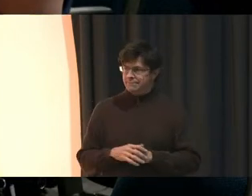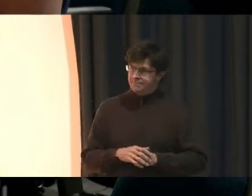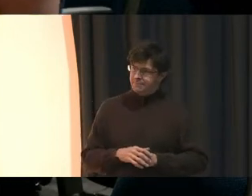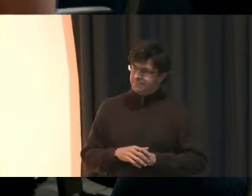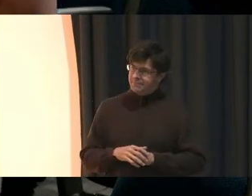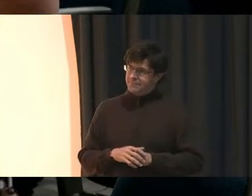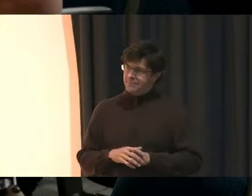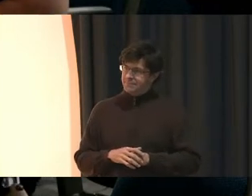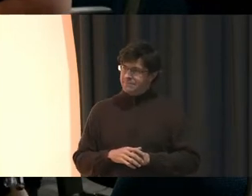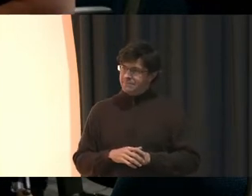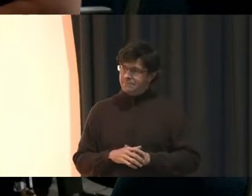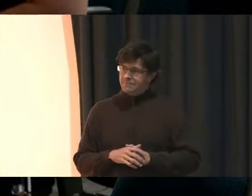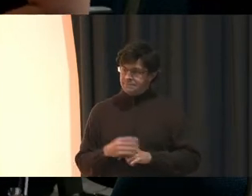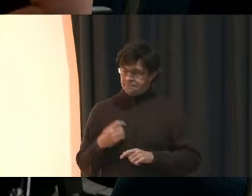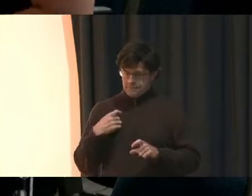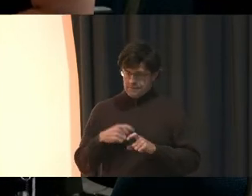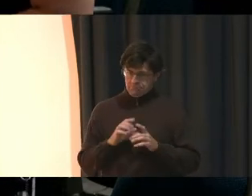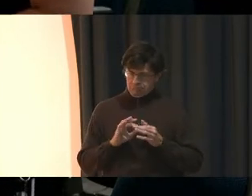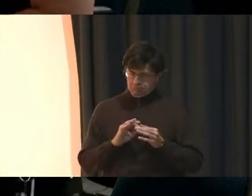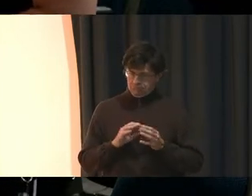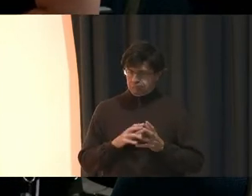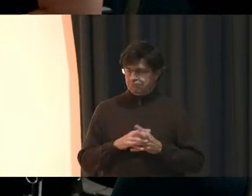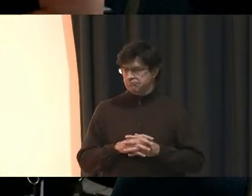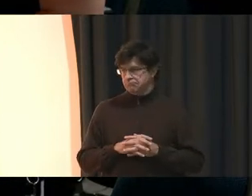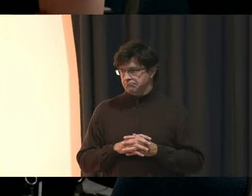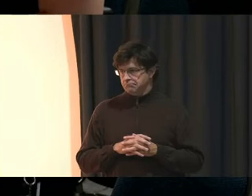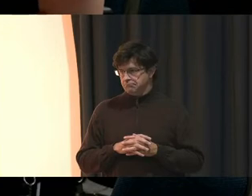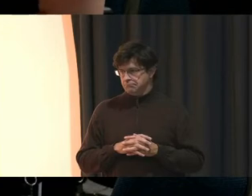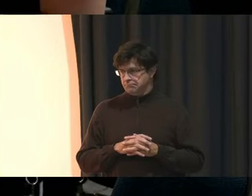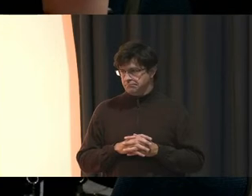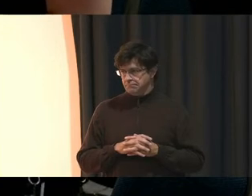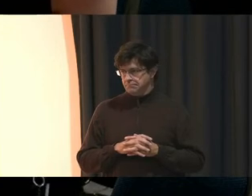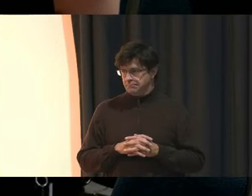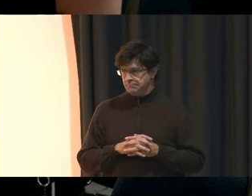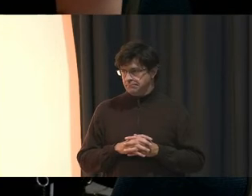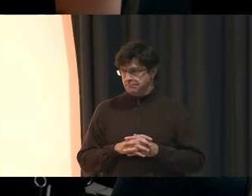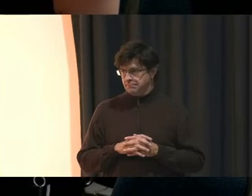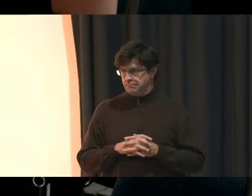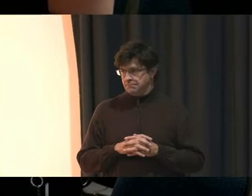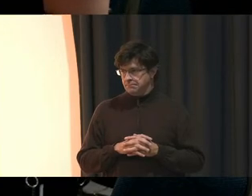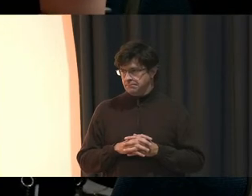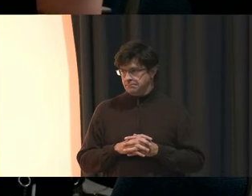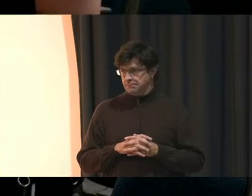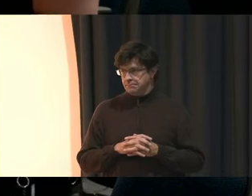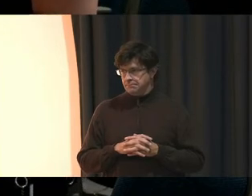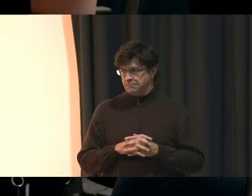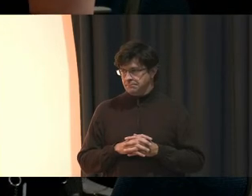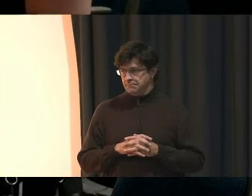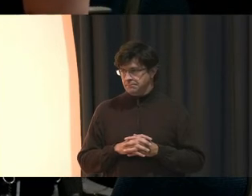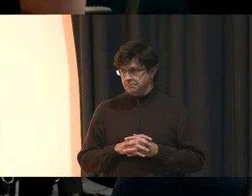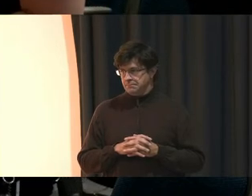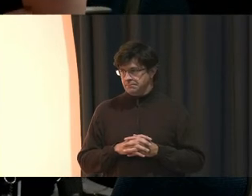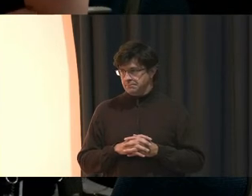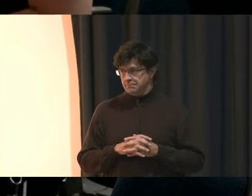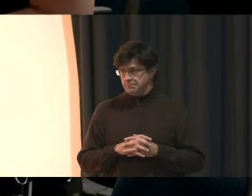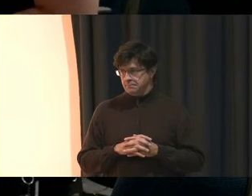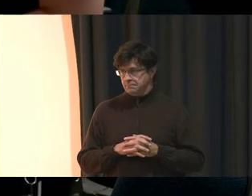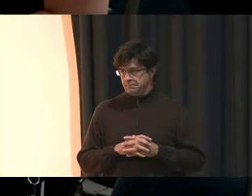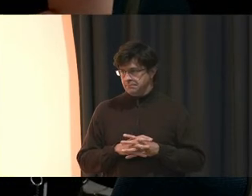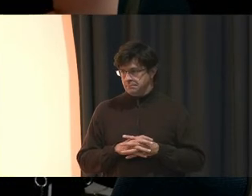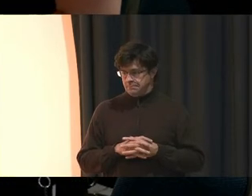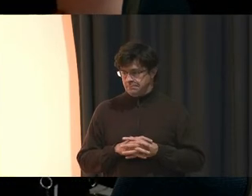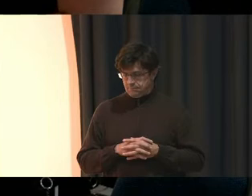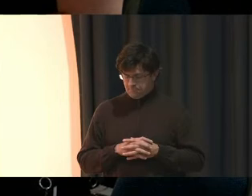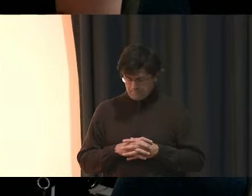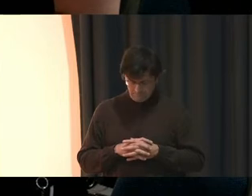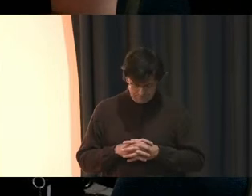Mi nombre es Francisca, F-R-A-N-I-S-C-A. Y estoy madre